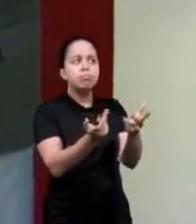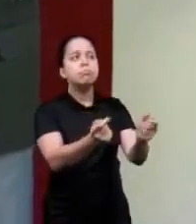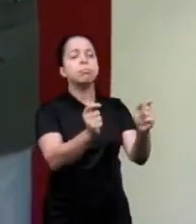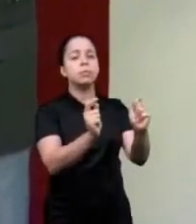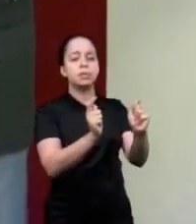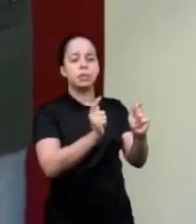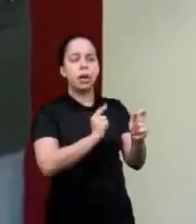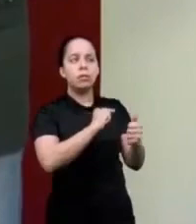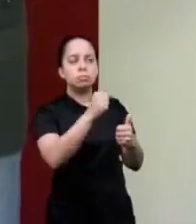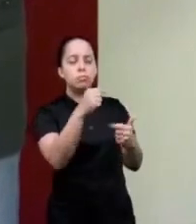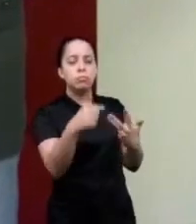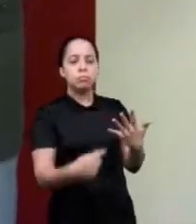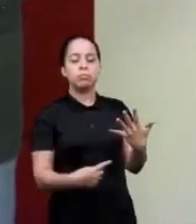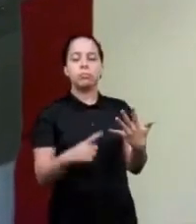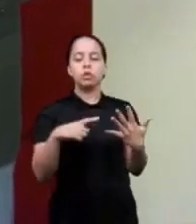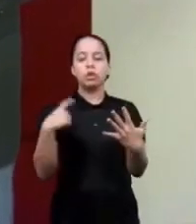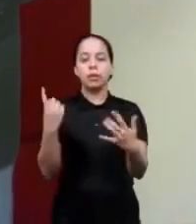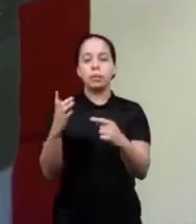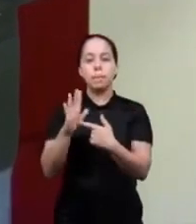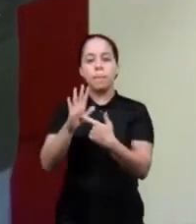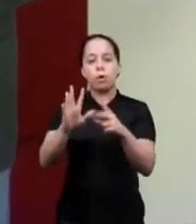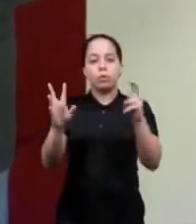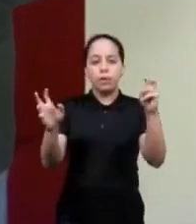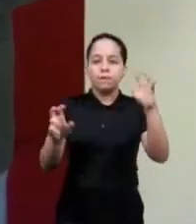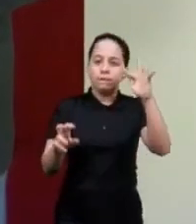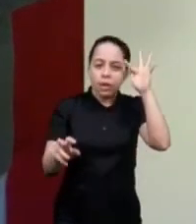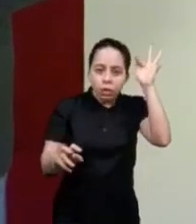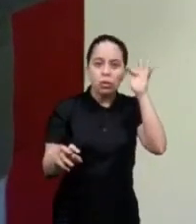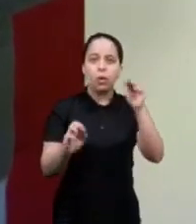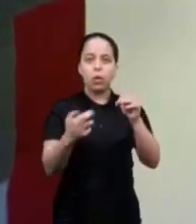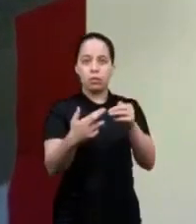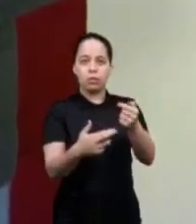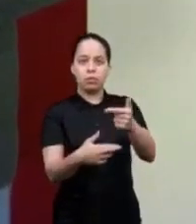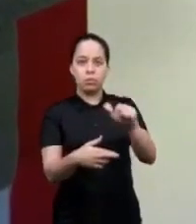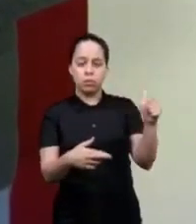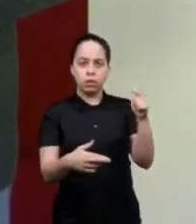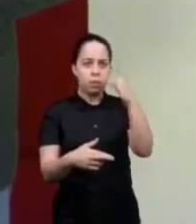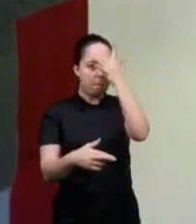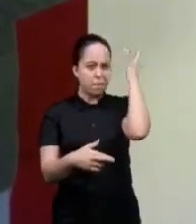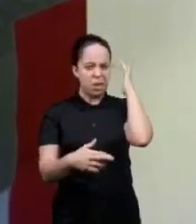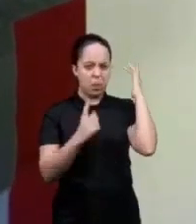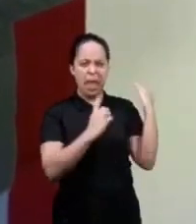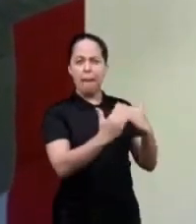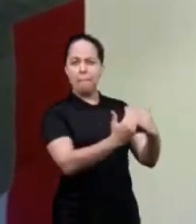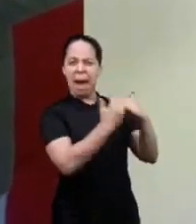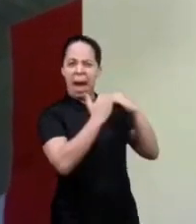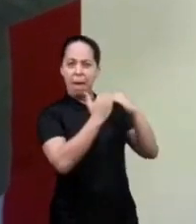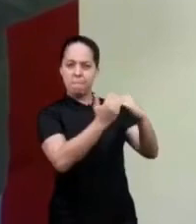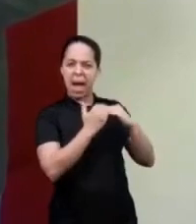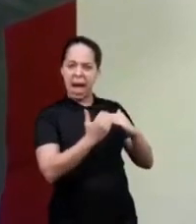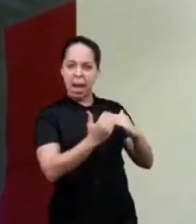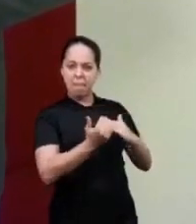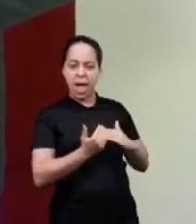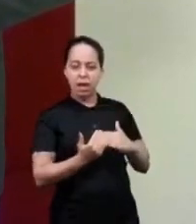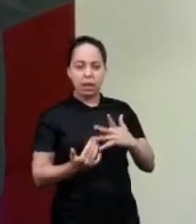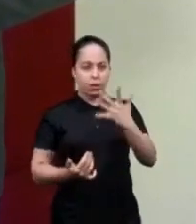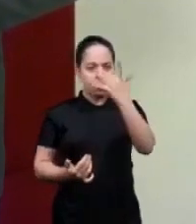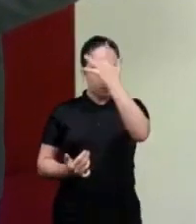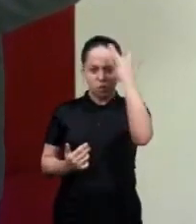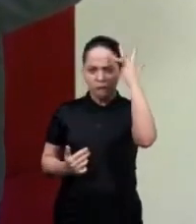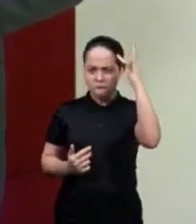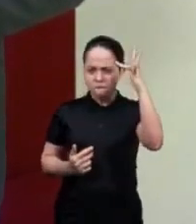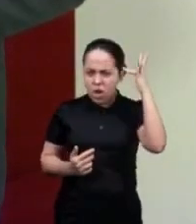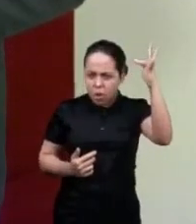sometimes when we speak of philosophy or anything else people start to get aggressive philosopher philosophy